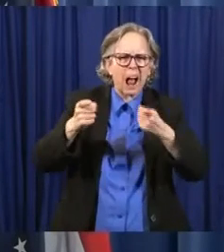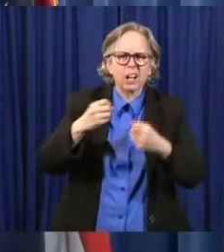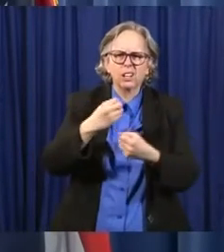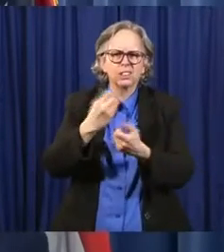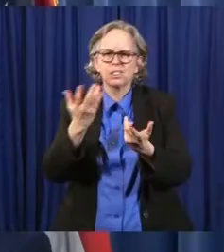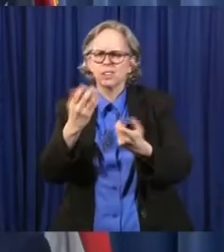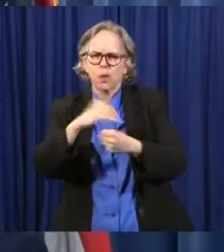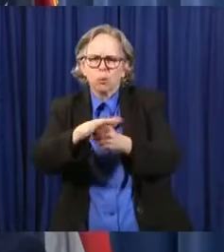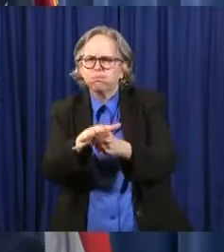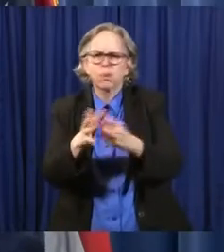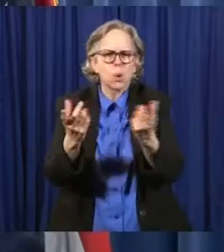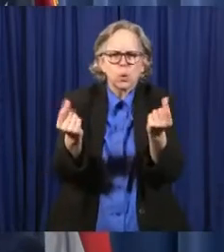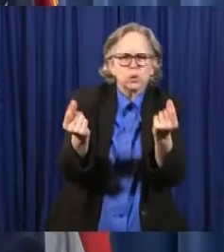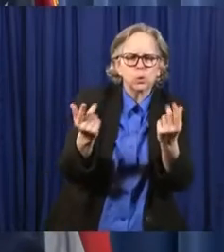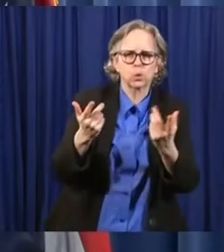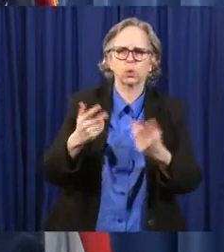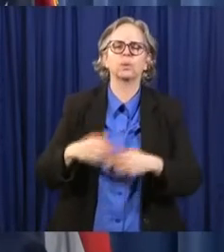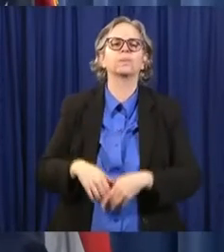Director, thank you.